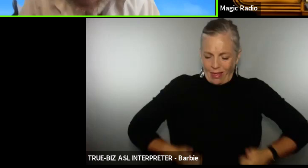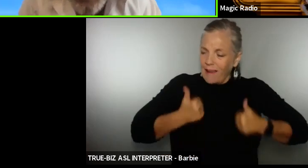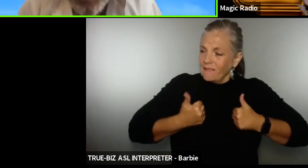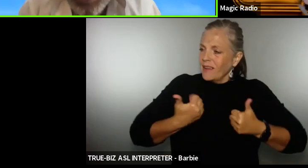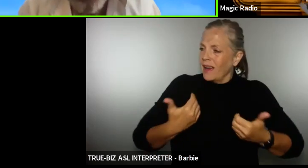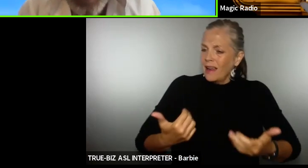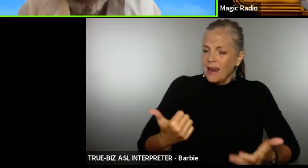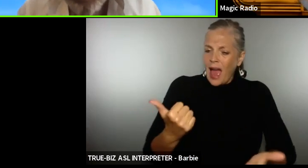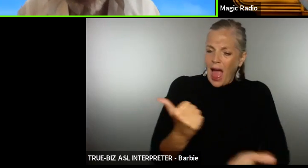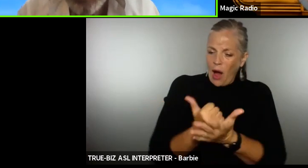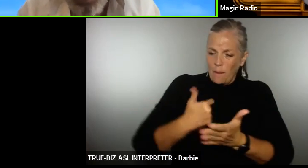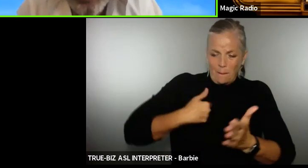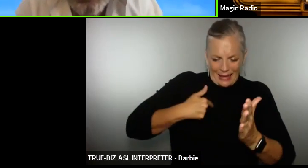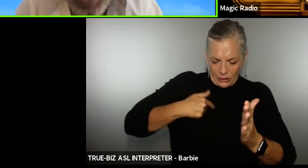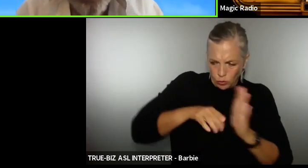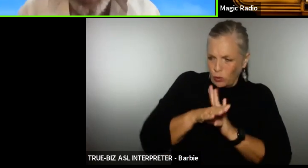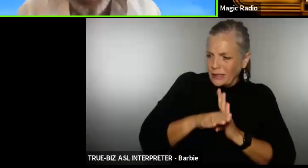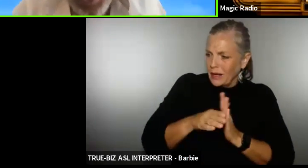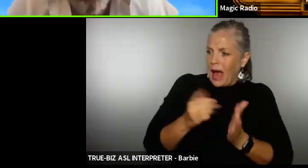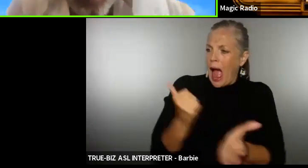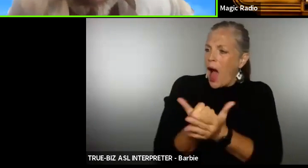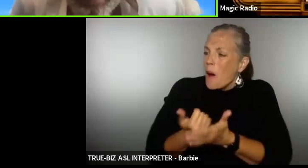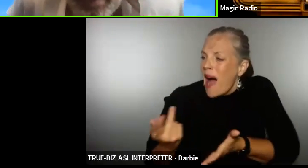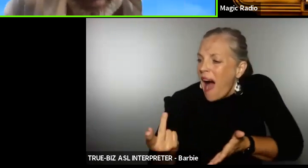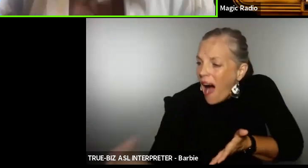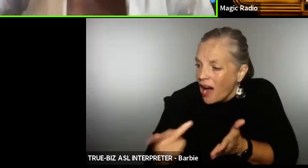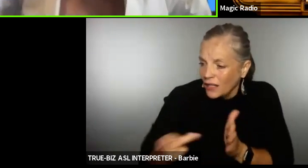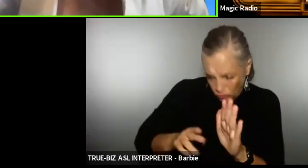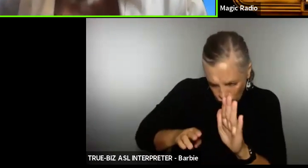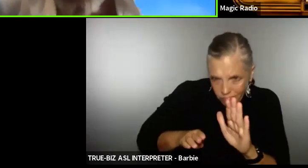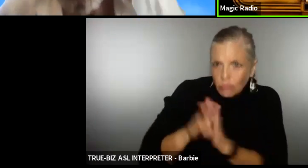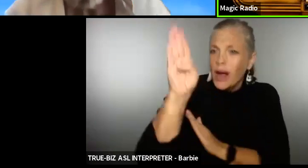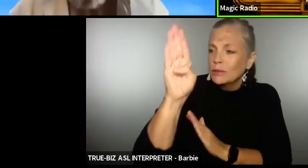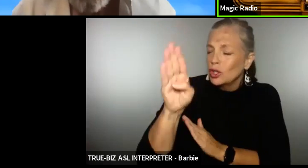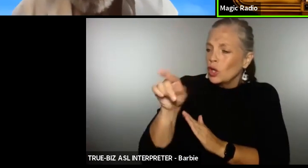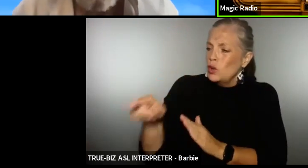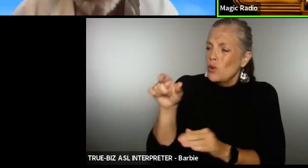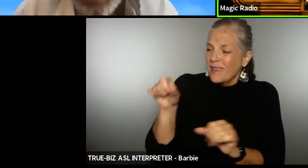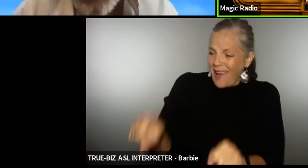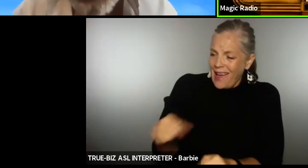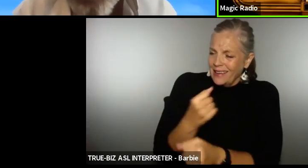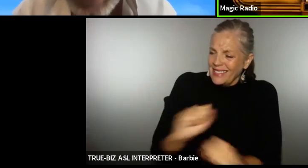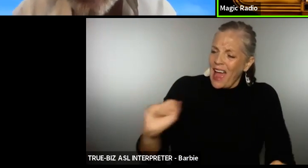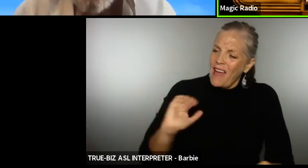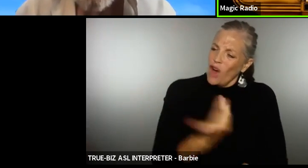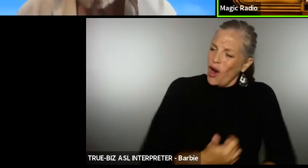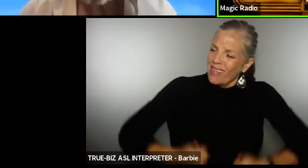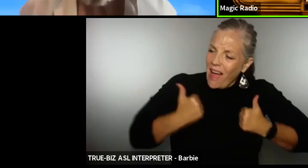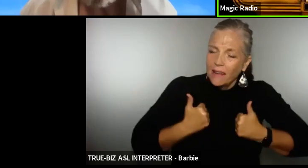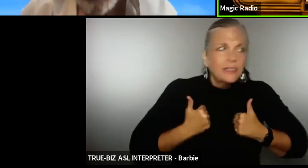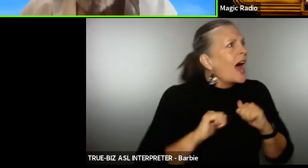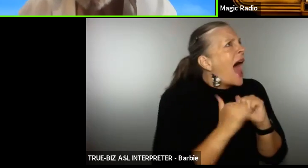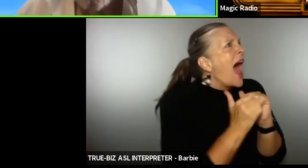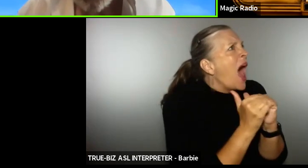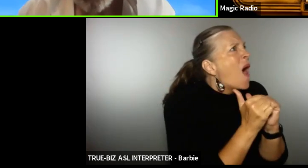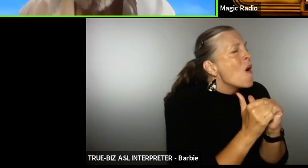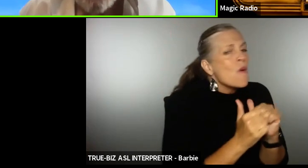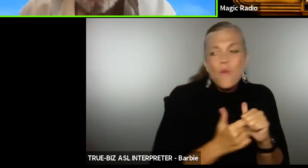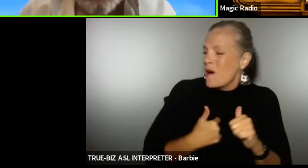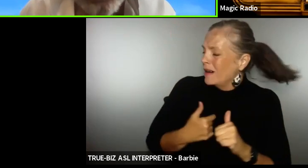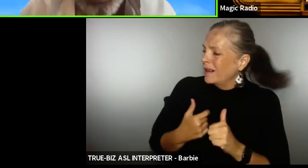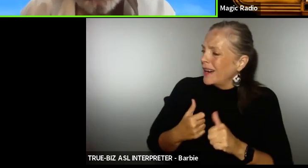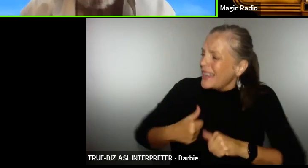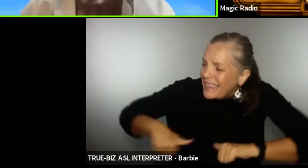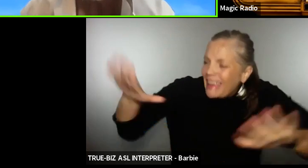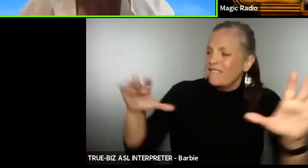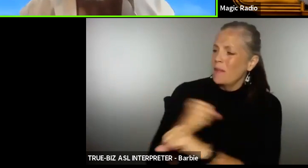us to prosper I think you can save our life how you must give up the fight go to America start a